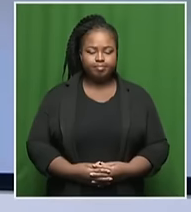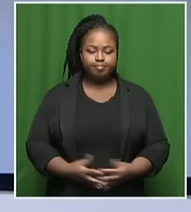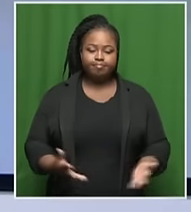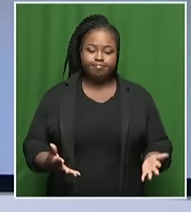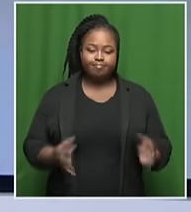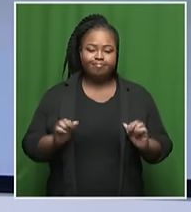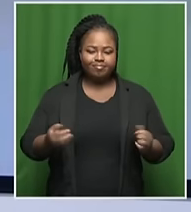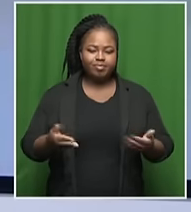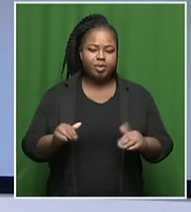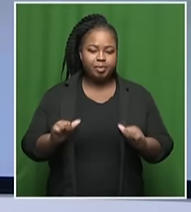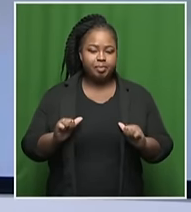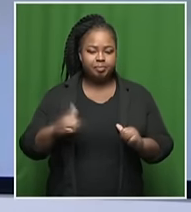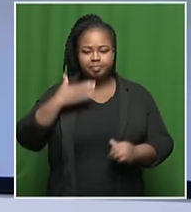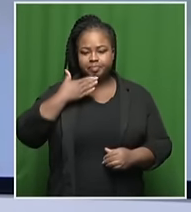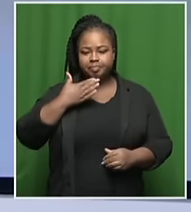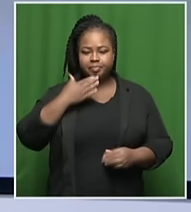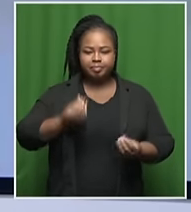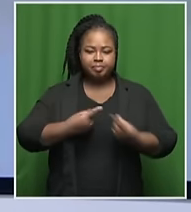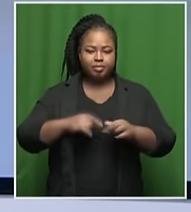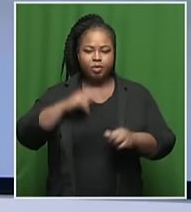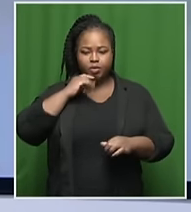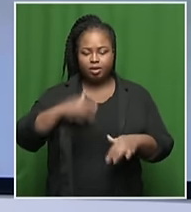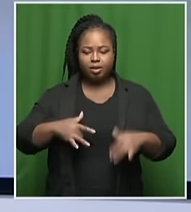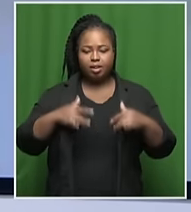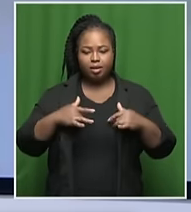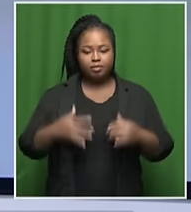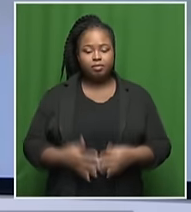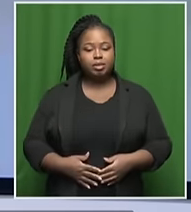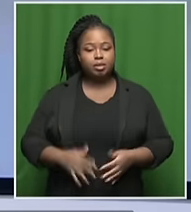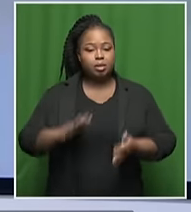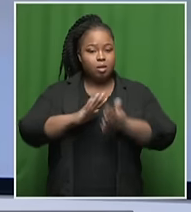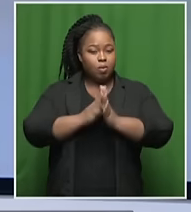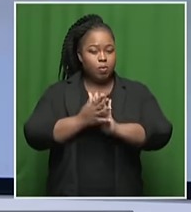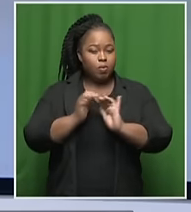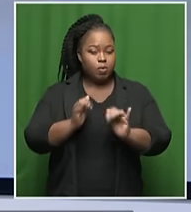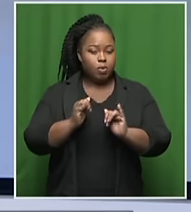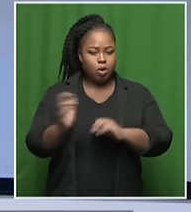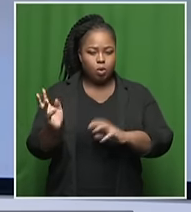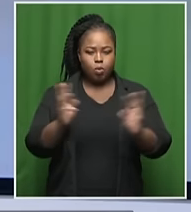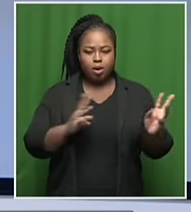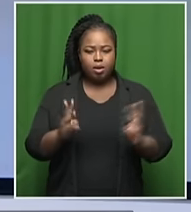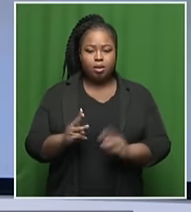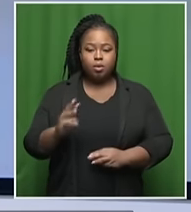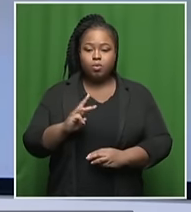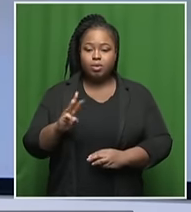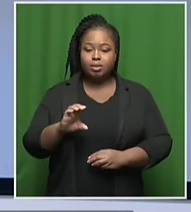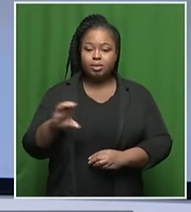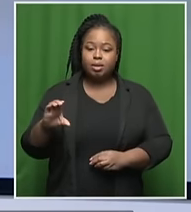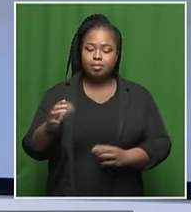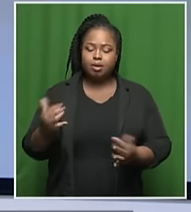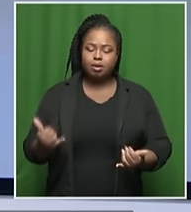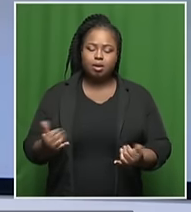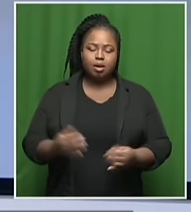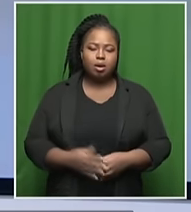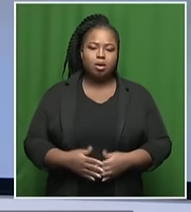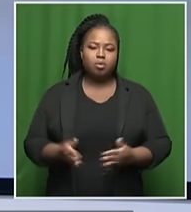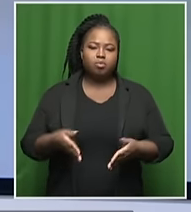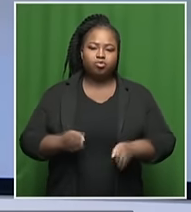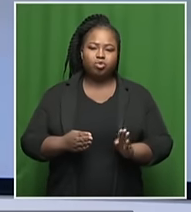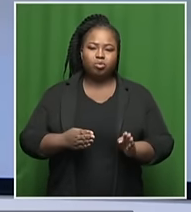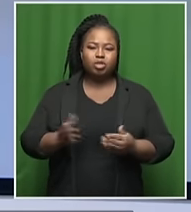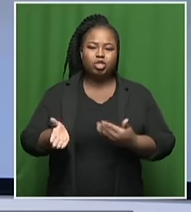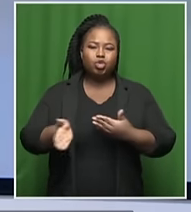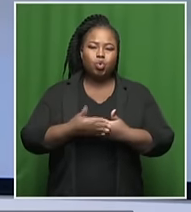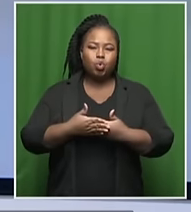Welcome back and thanks for staying with Morning Live. Now the disruptive weather conditions in the Western Cape have resulted in the closure of